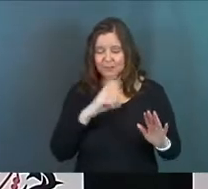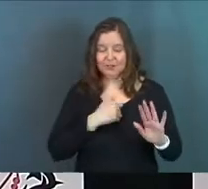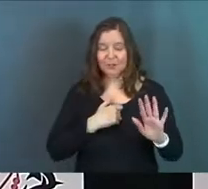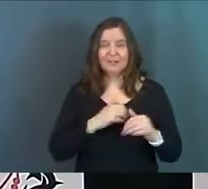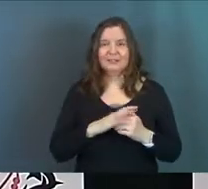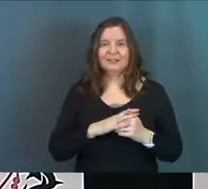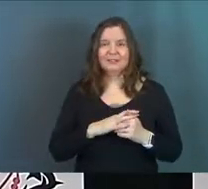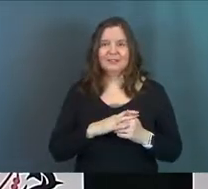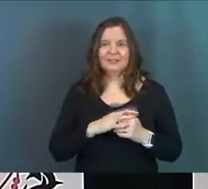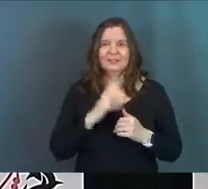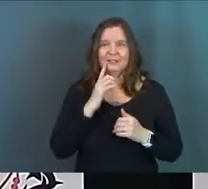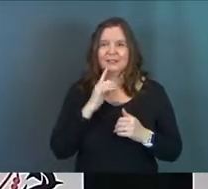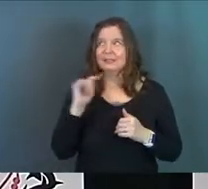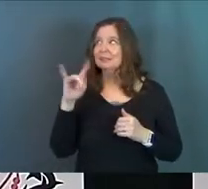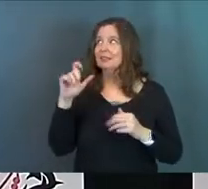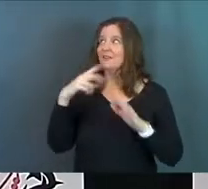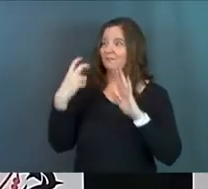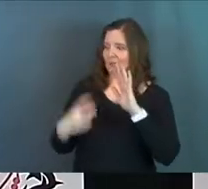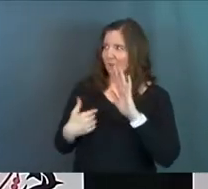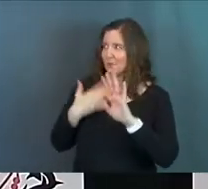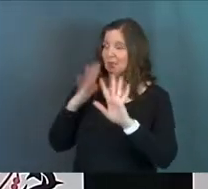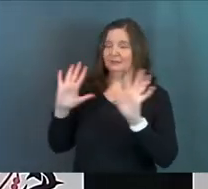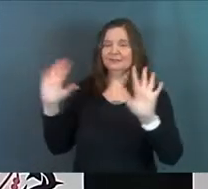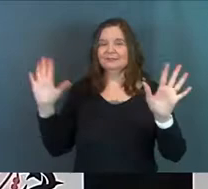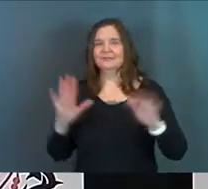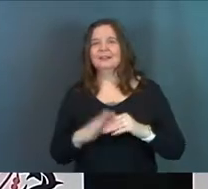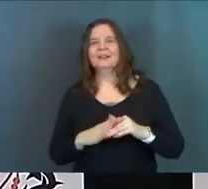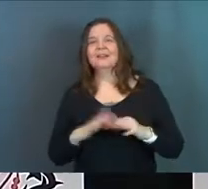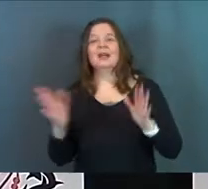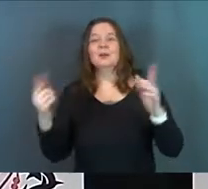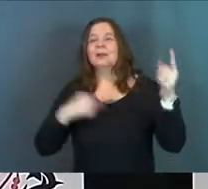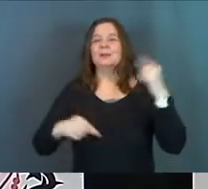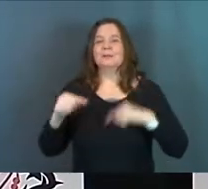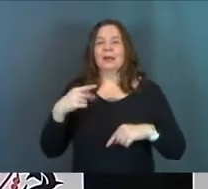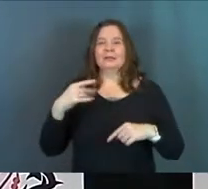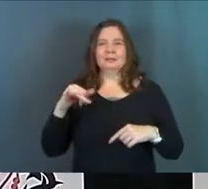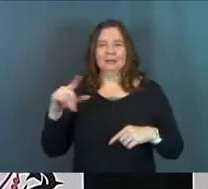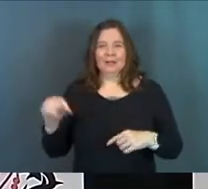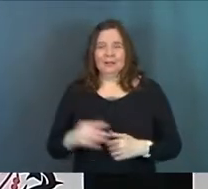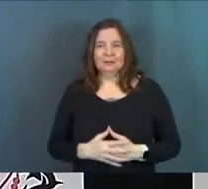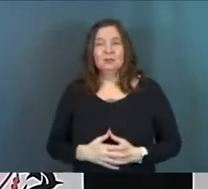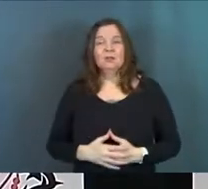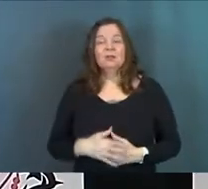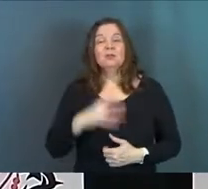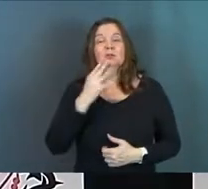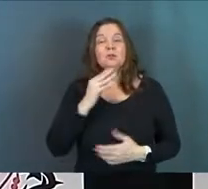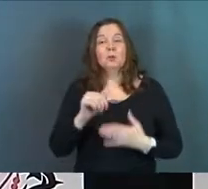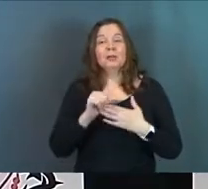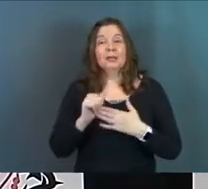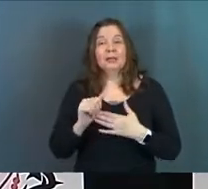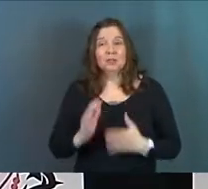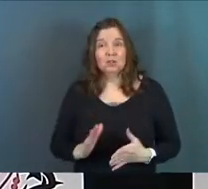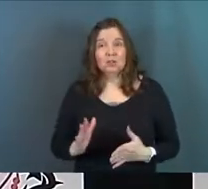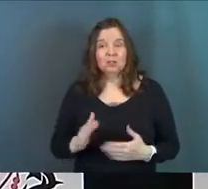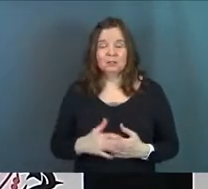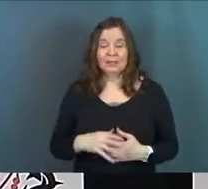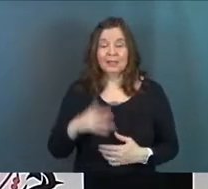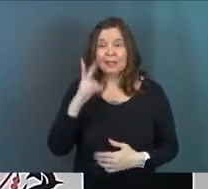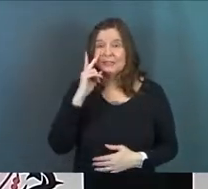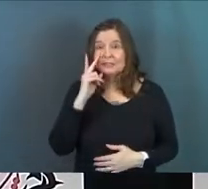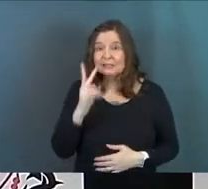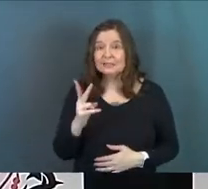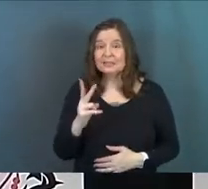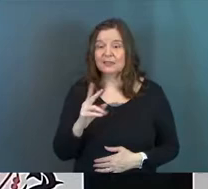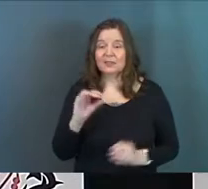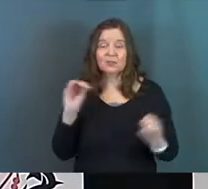As long as no tiles fall, we'll be good. Anyways, back to Pilate. So the Jewish leaders, they see